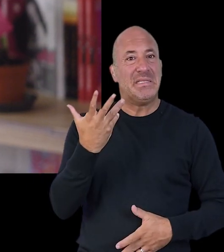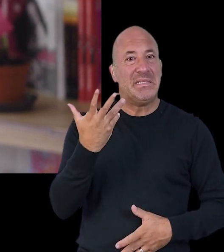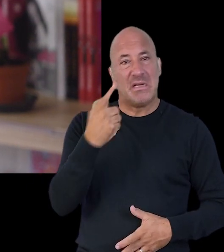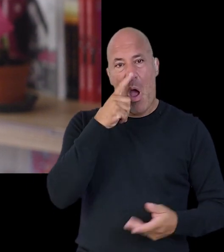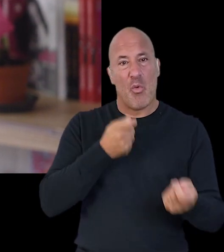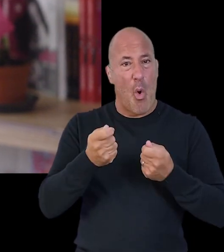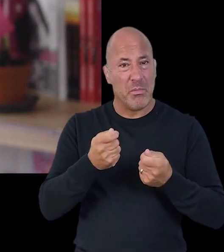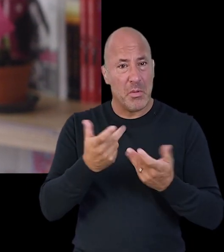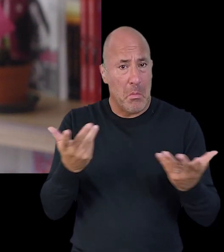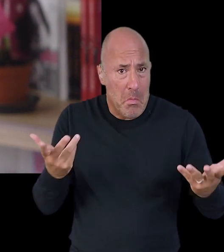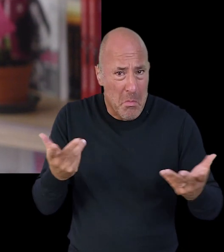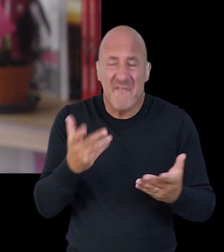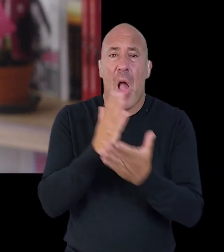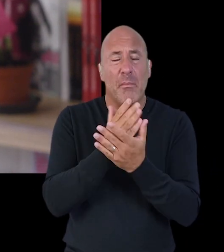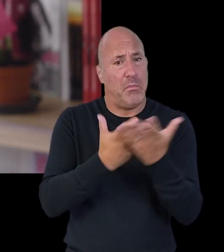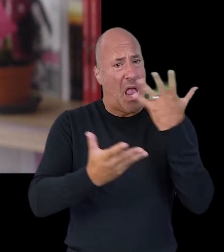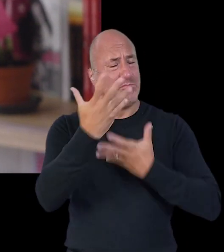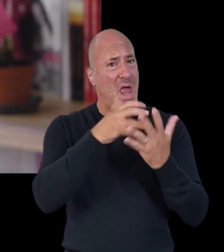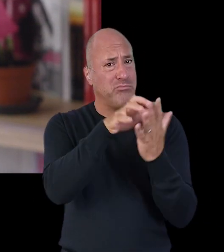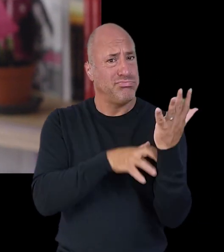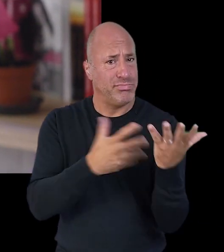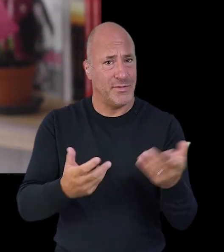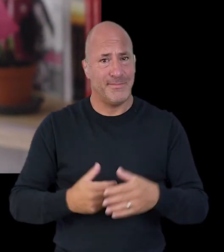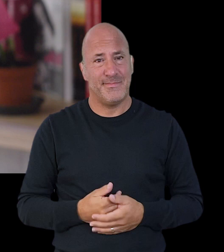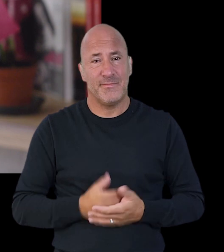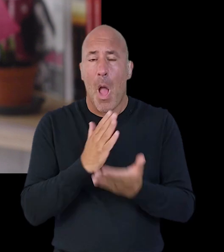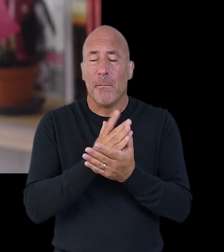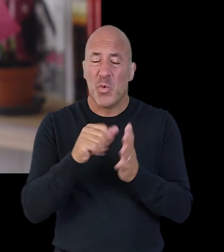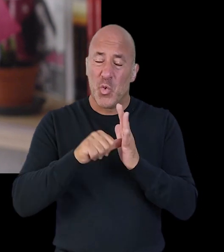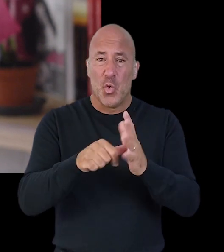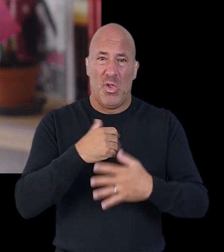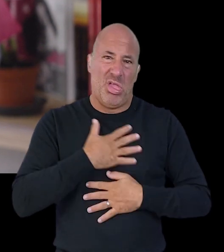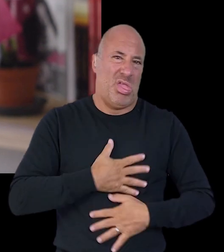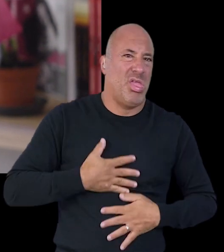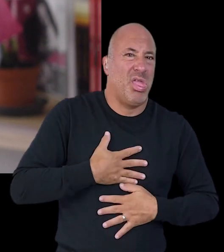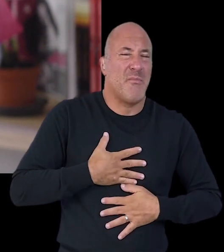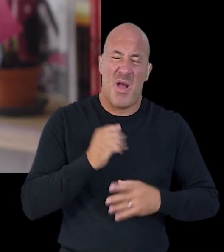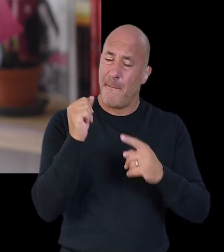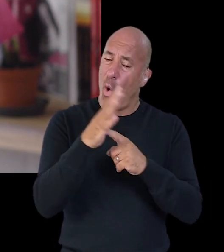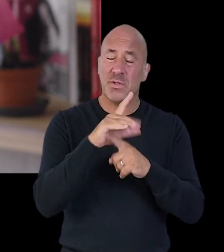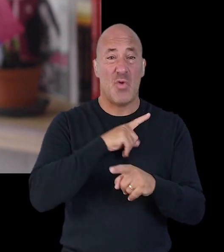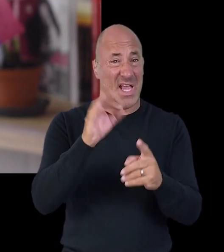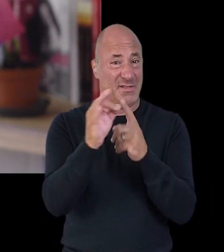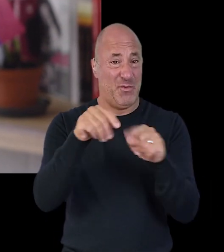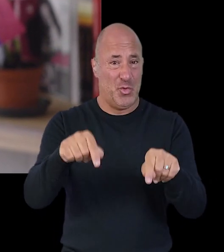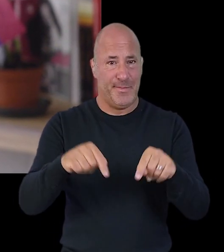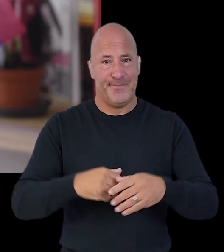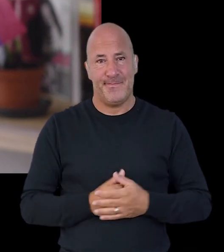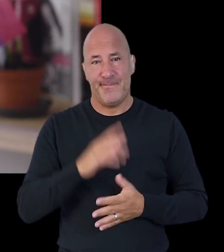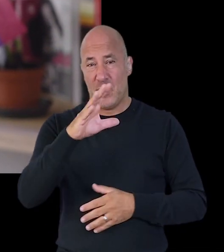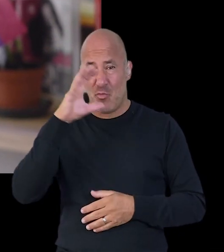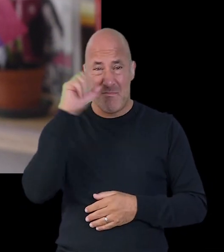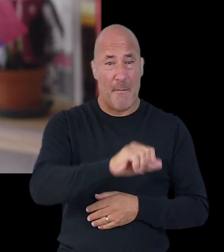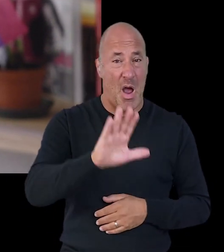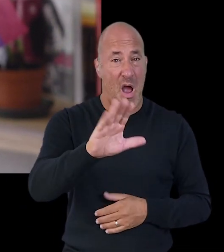birth but you can't handle the medical procedures around it please explain it in detail it can be hard and hurtful but is